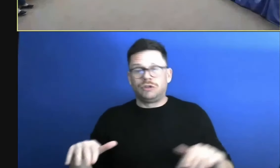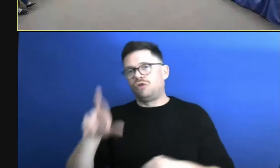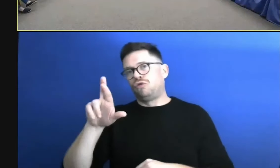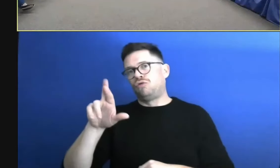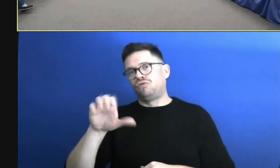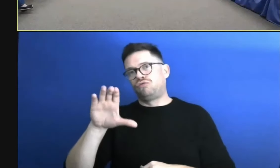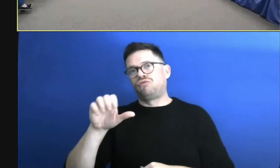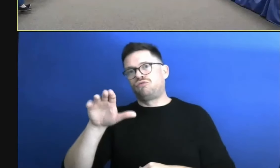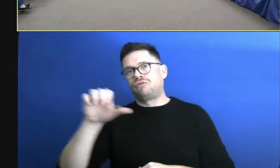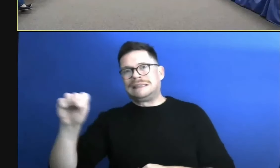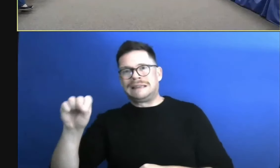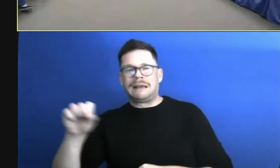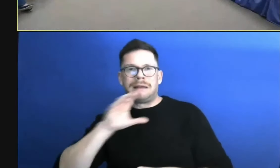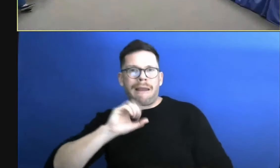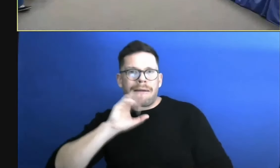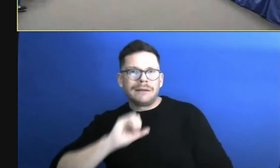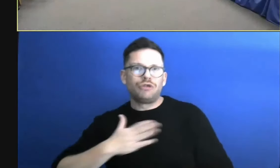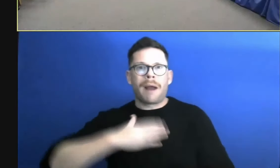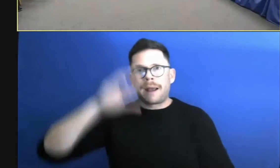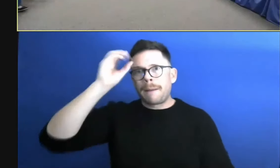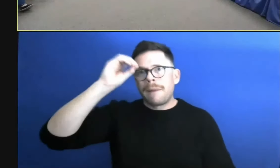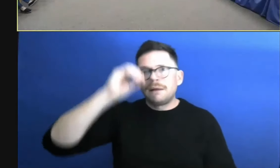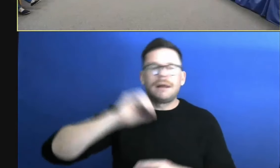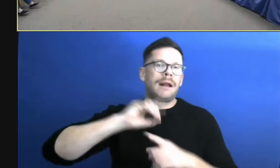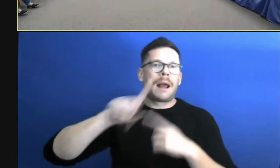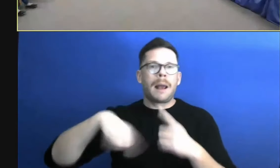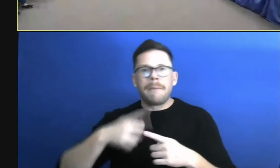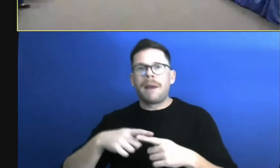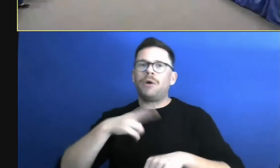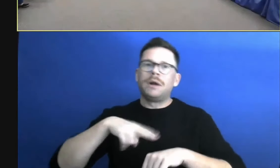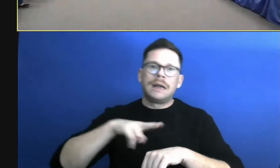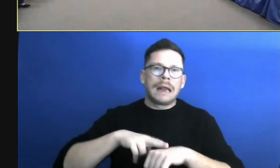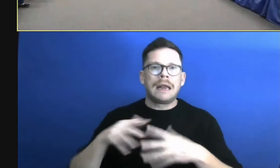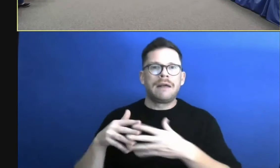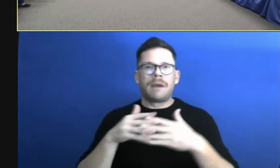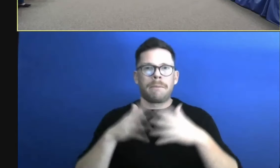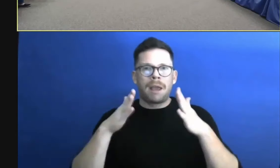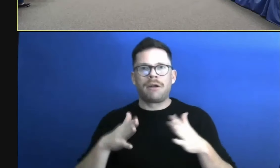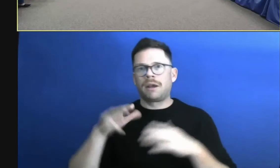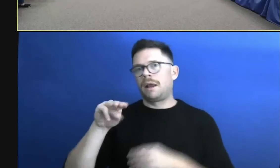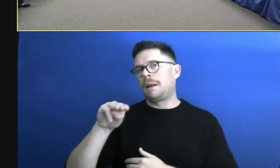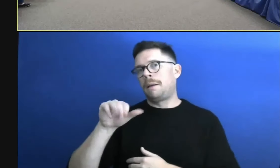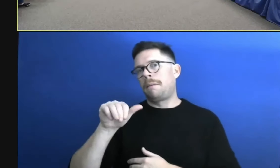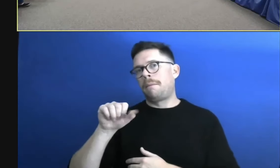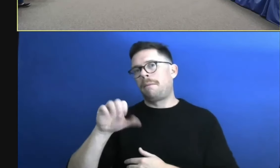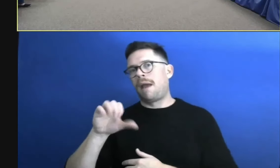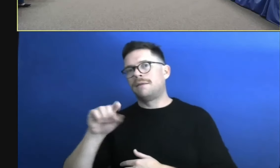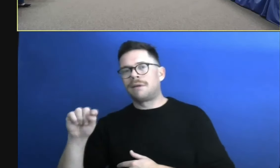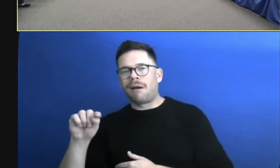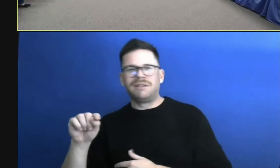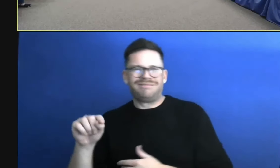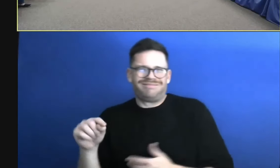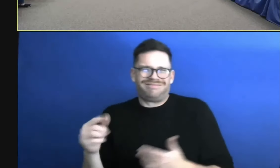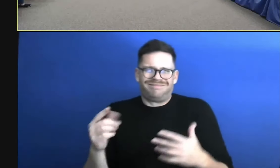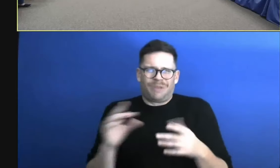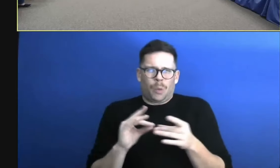the native American mascots. Um, but I mean, this is just words. Like it's frustrating as a local